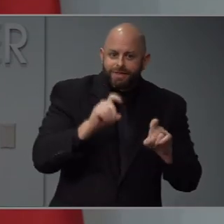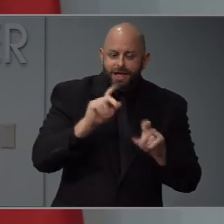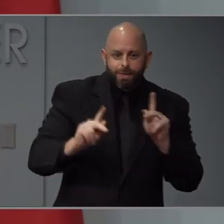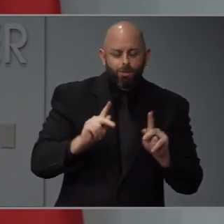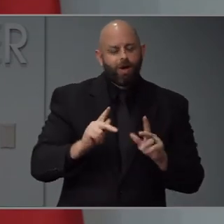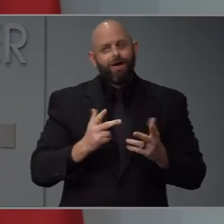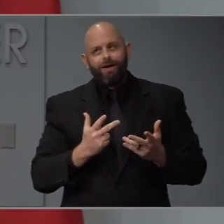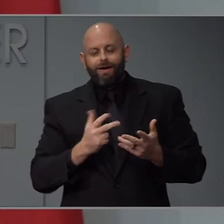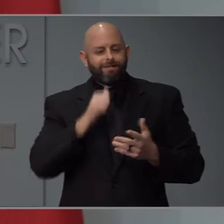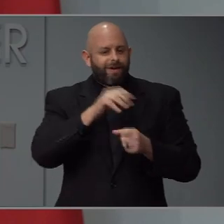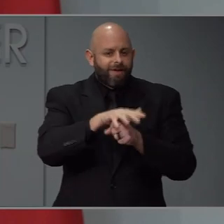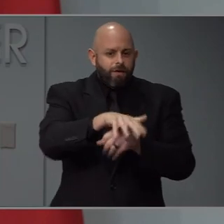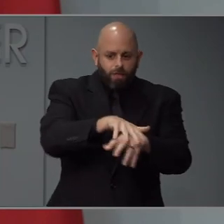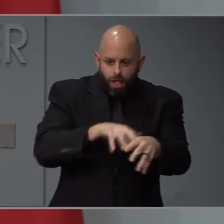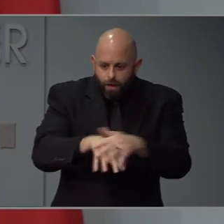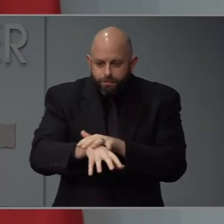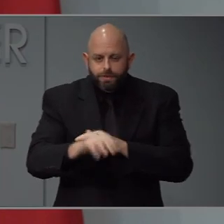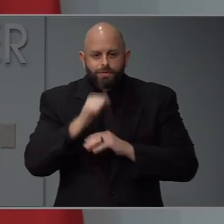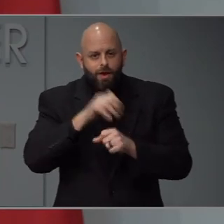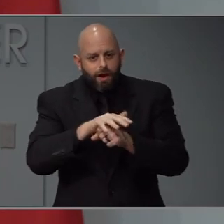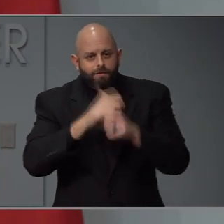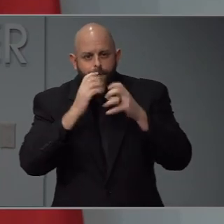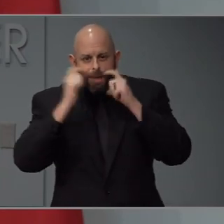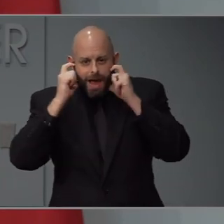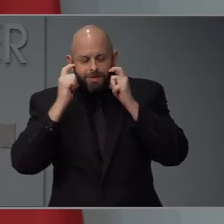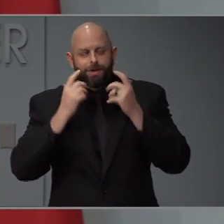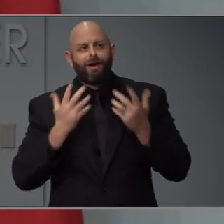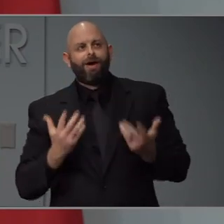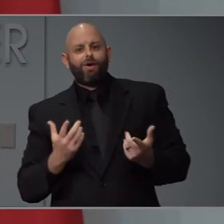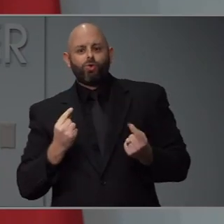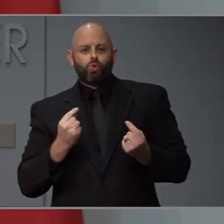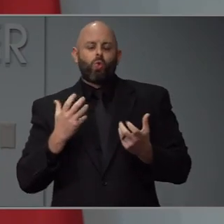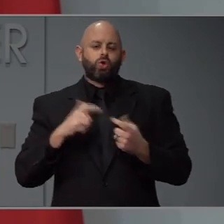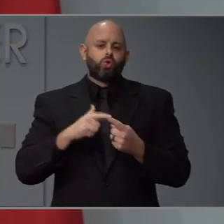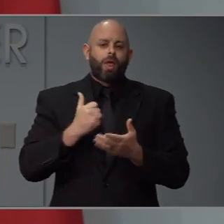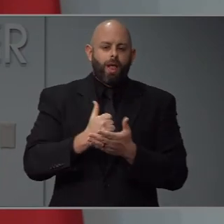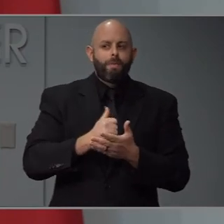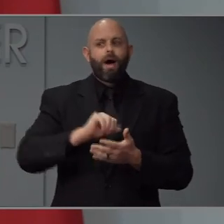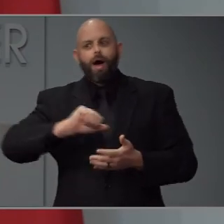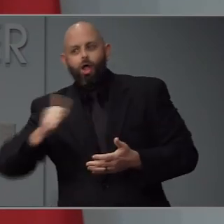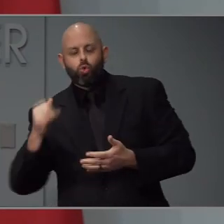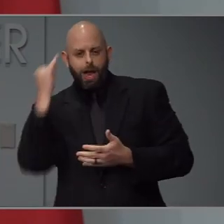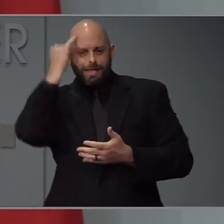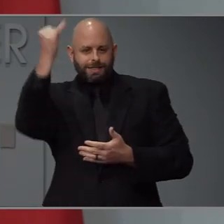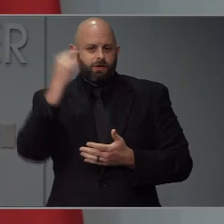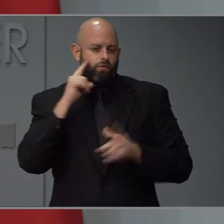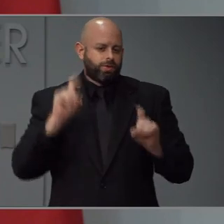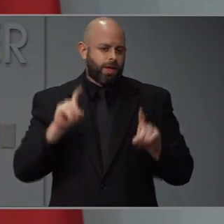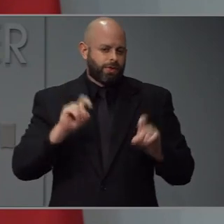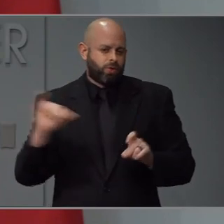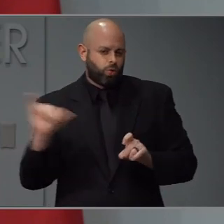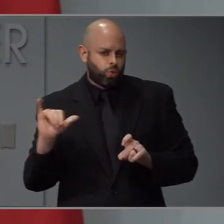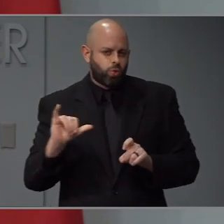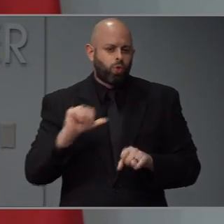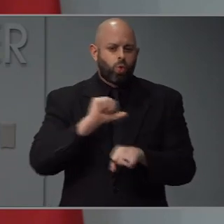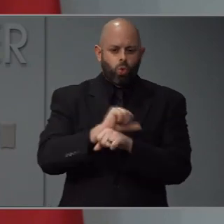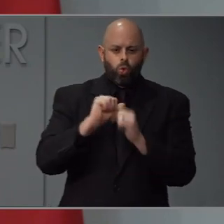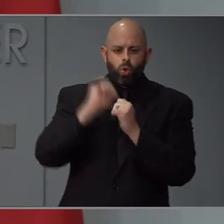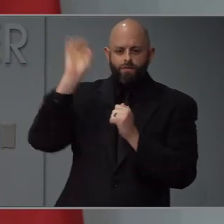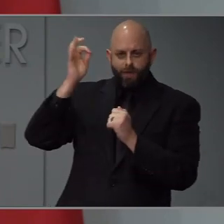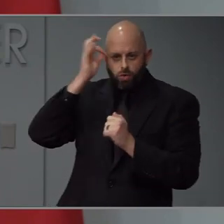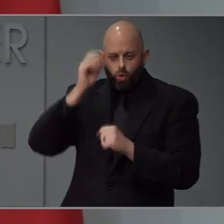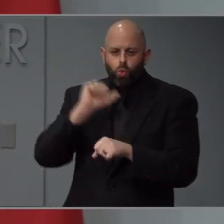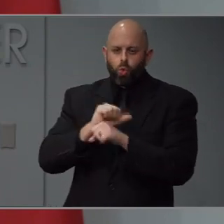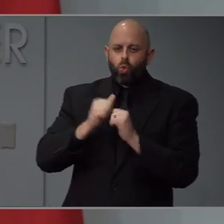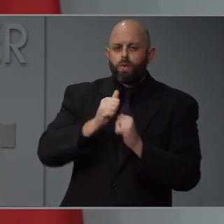hard on this and we want to support as much of that work as possible and work with our federal partners and